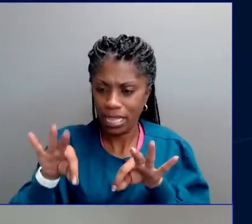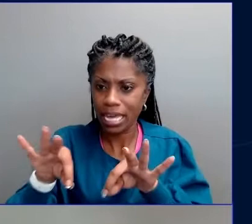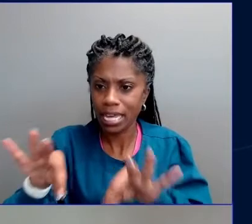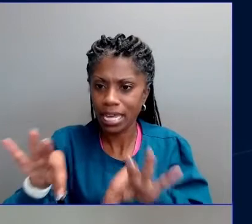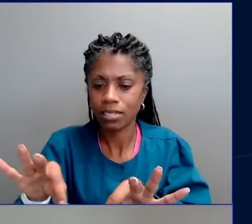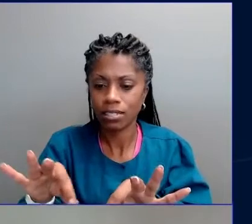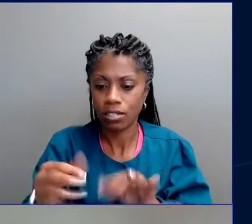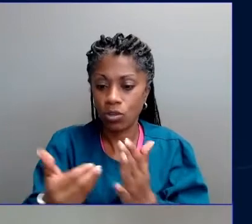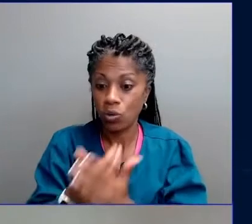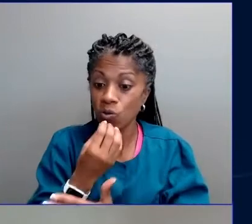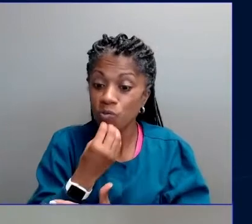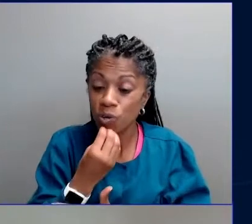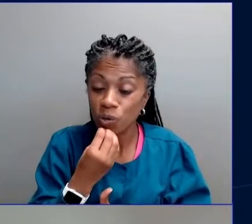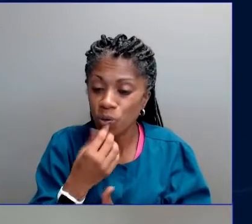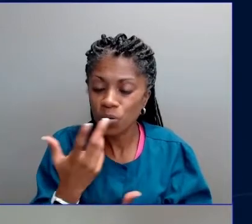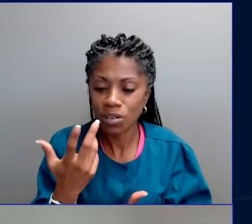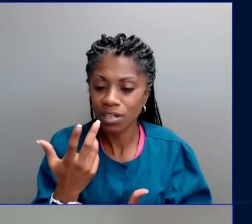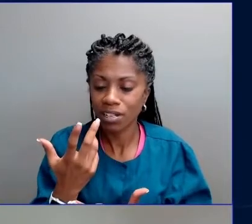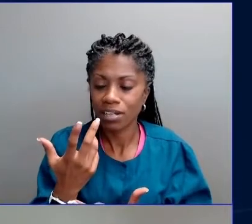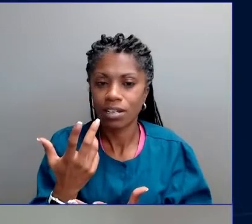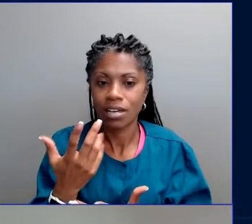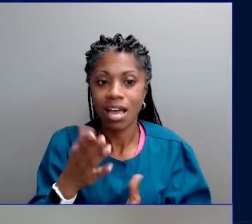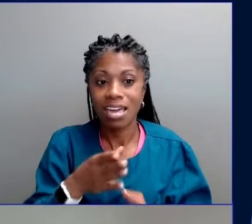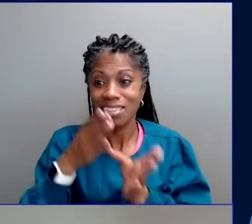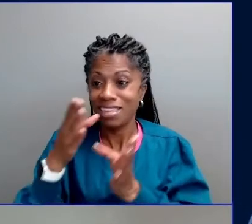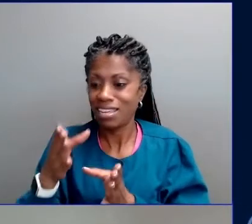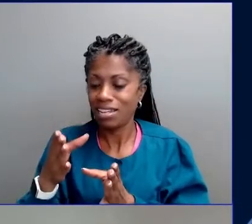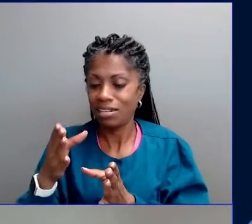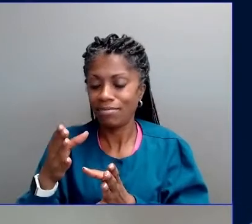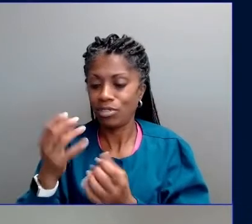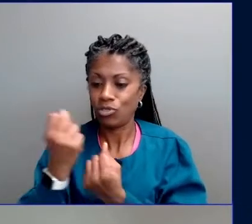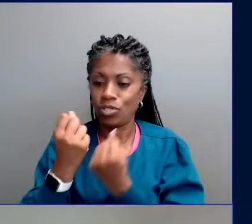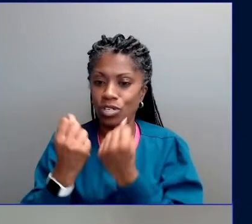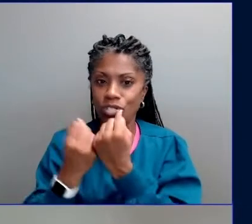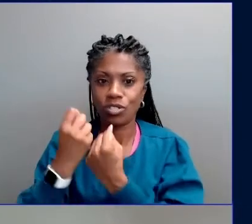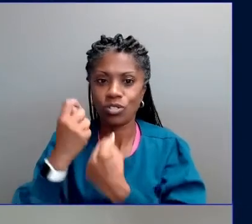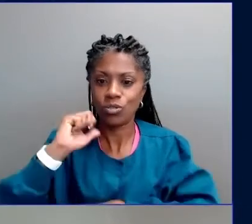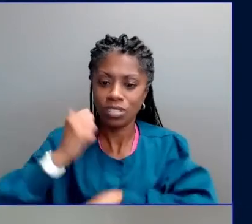all of which was designed for a world that no longer exists.